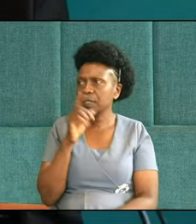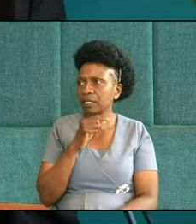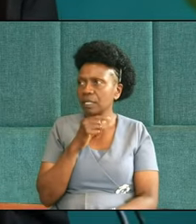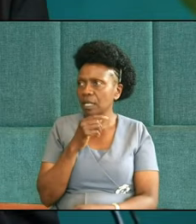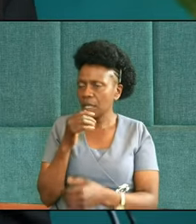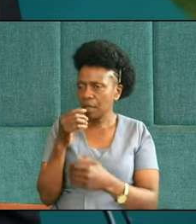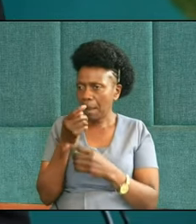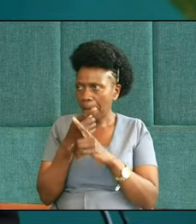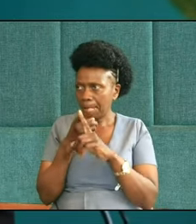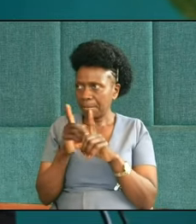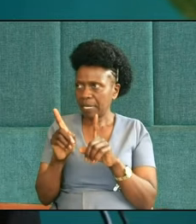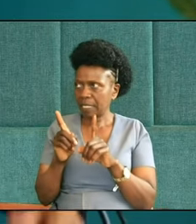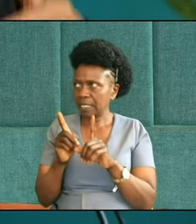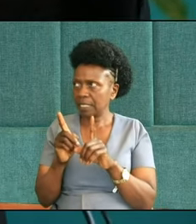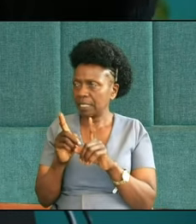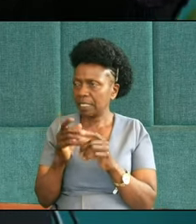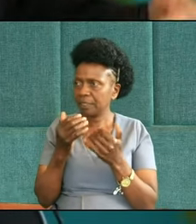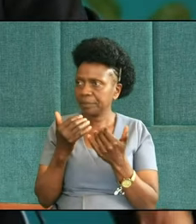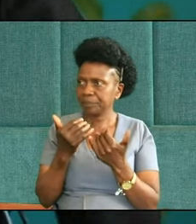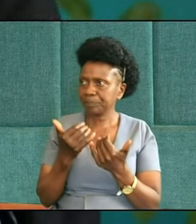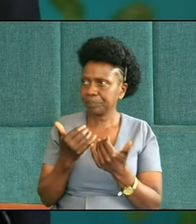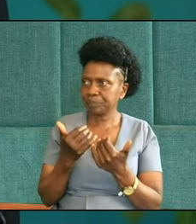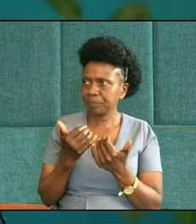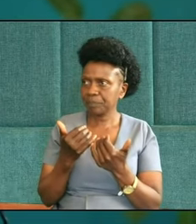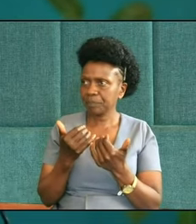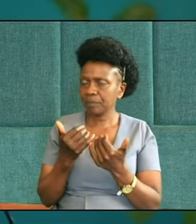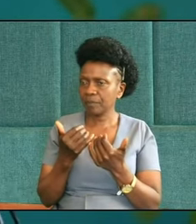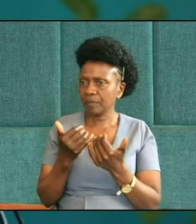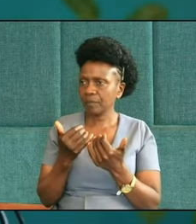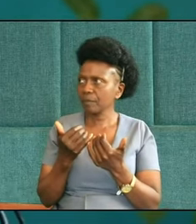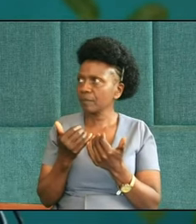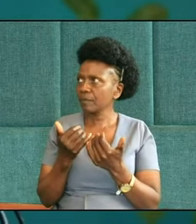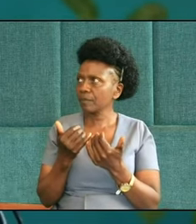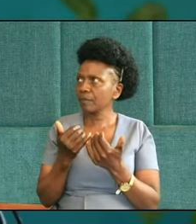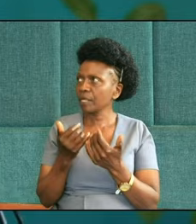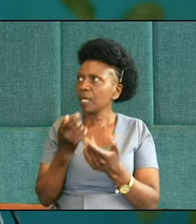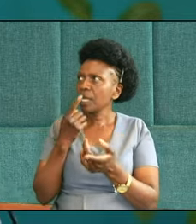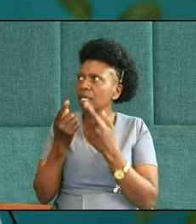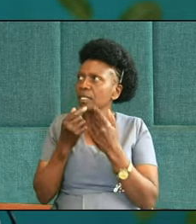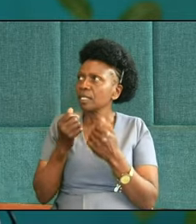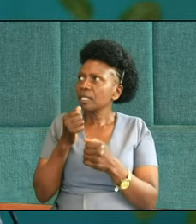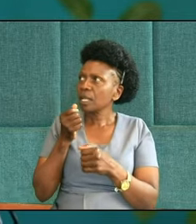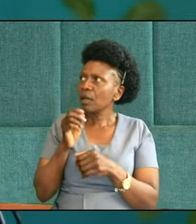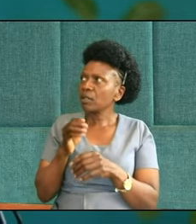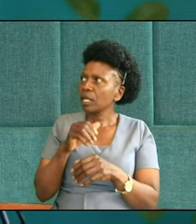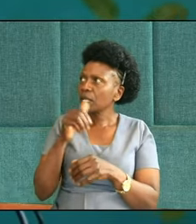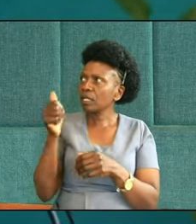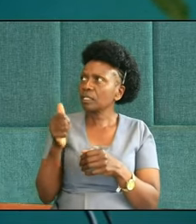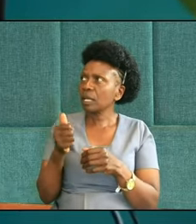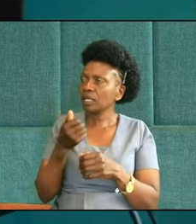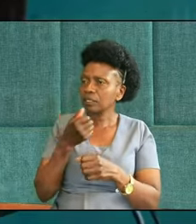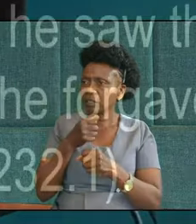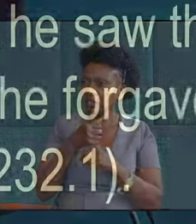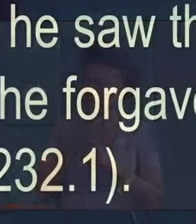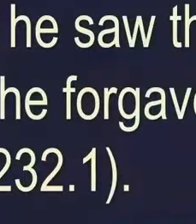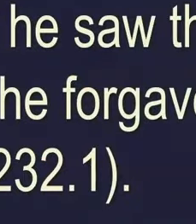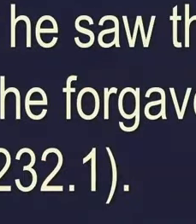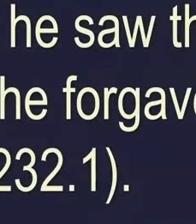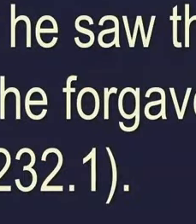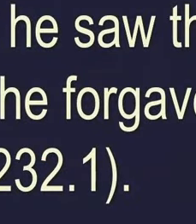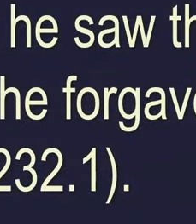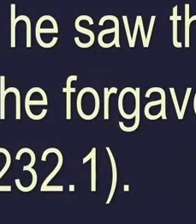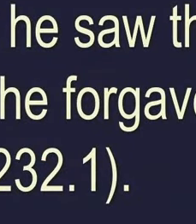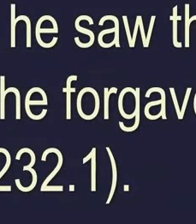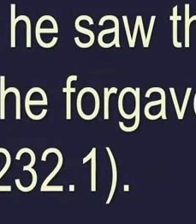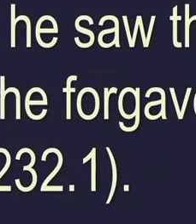think they had to tell him? Now they come and say Joseph isn't alive, and another act of humiliation remained